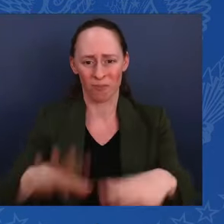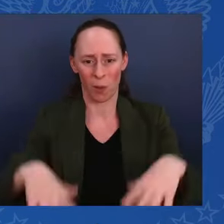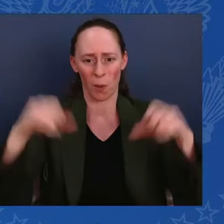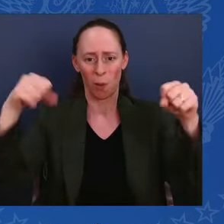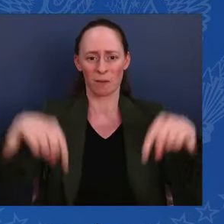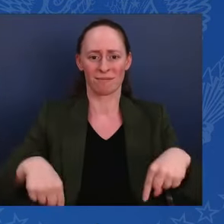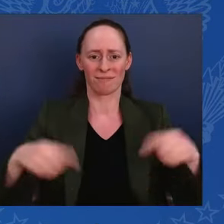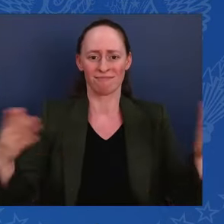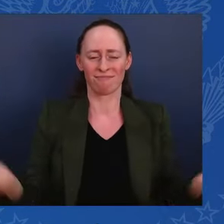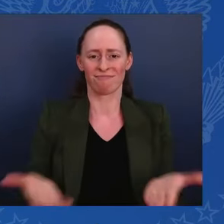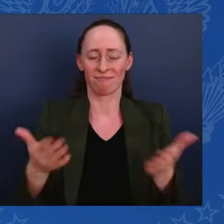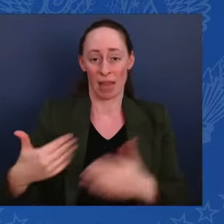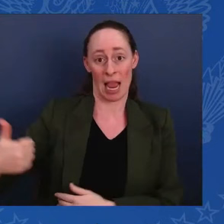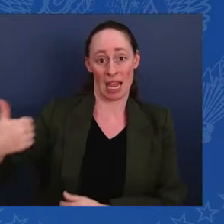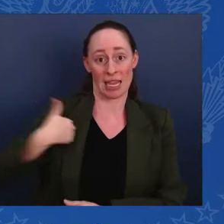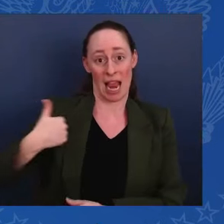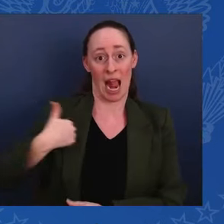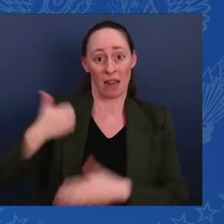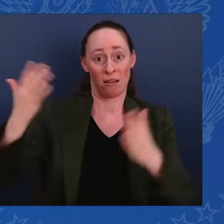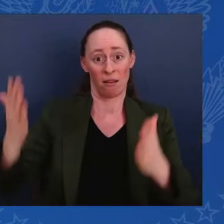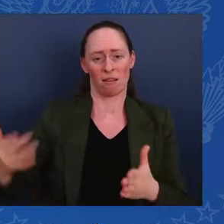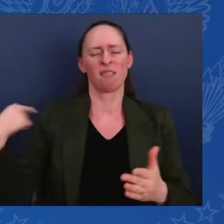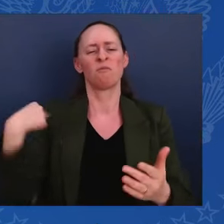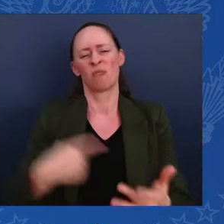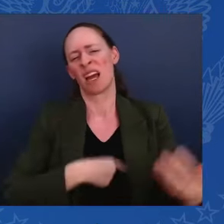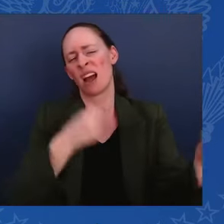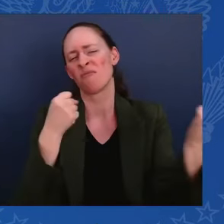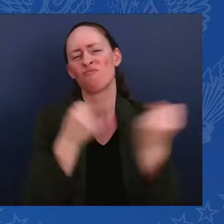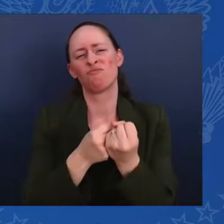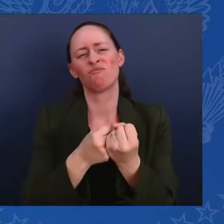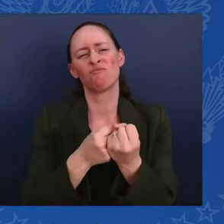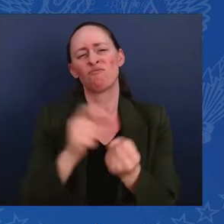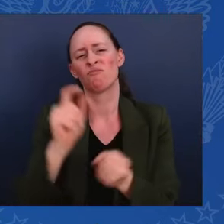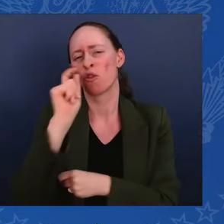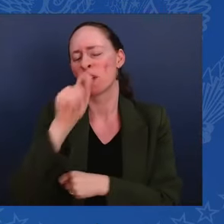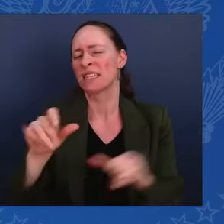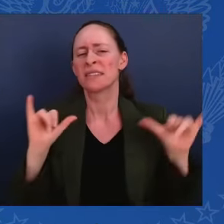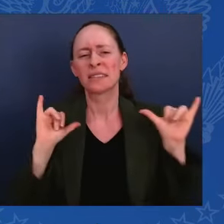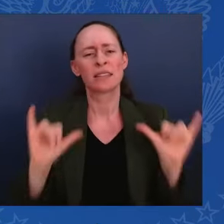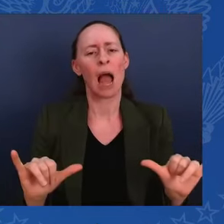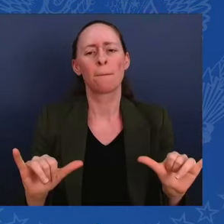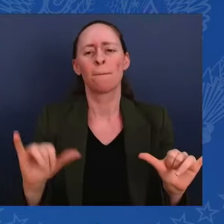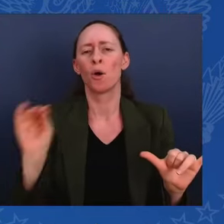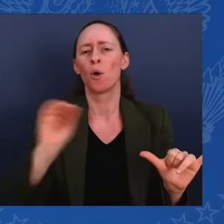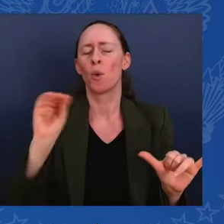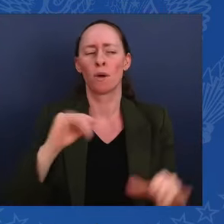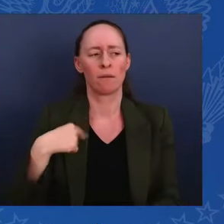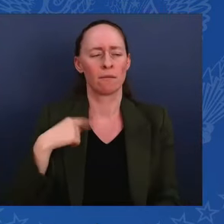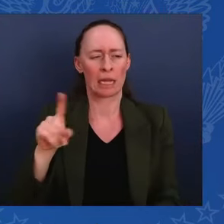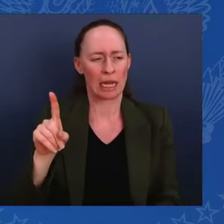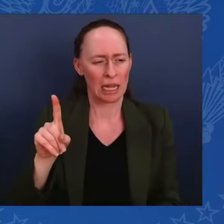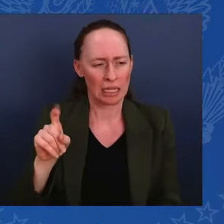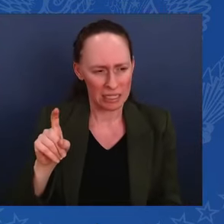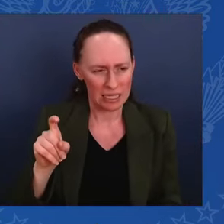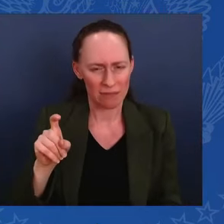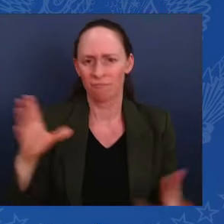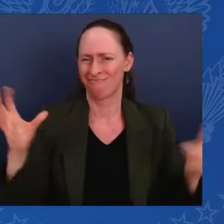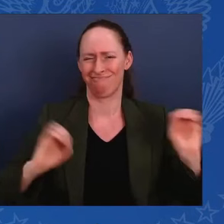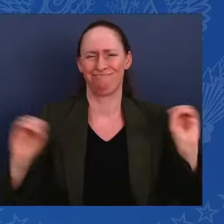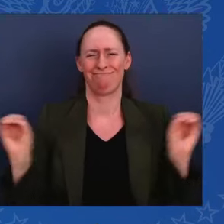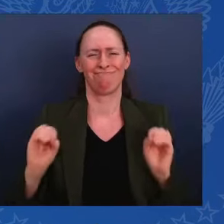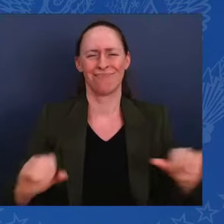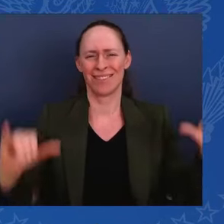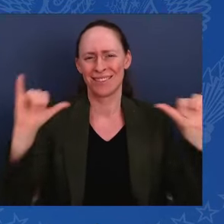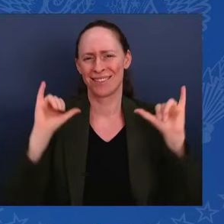Ukraine is unwavering, as is the support of the G7. I'm proud to endorse the Joint Declaration of Support for Recovery and Reconstruction of